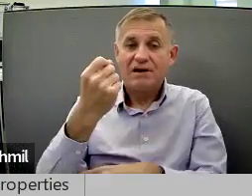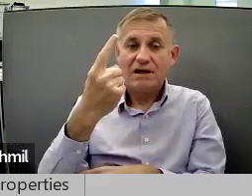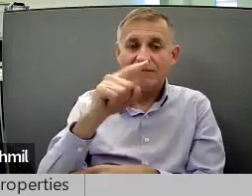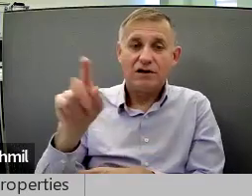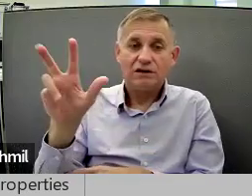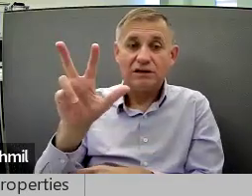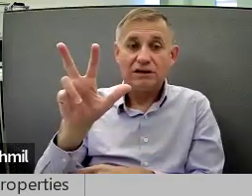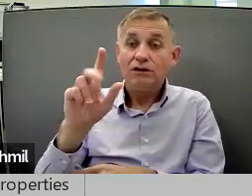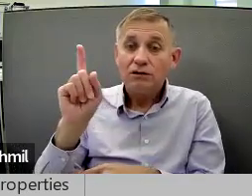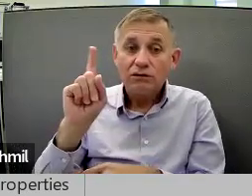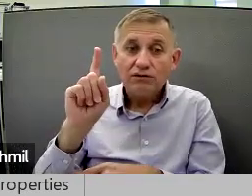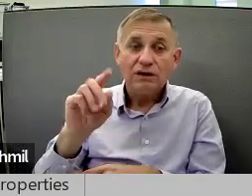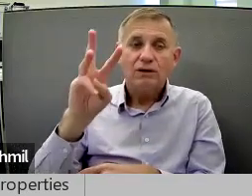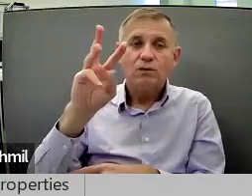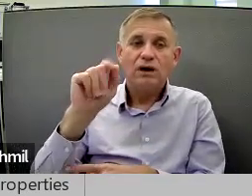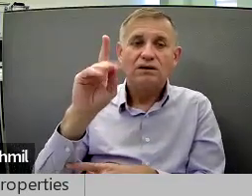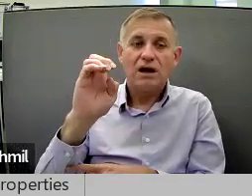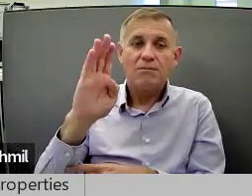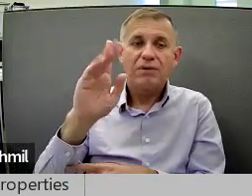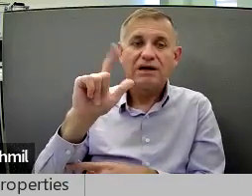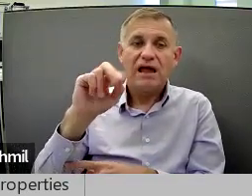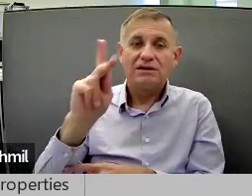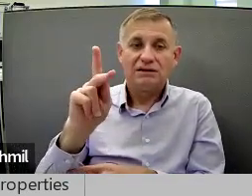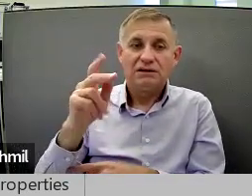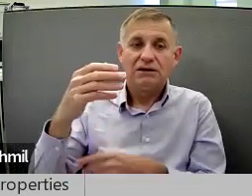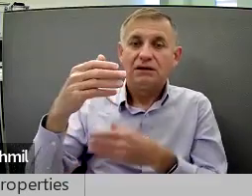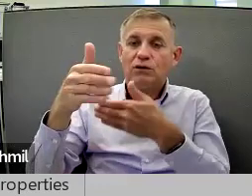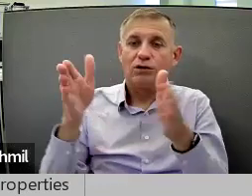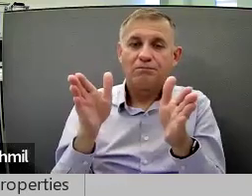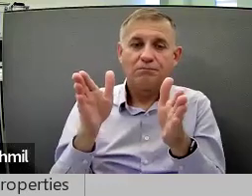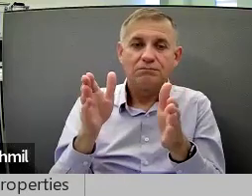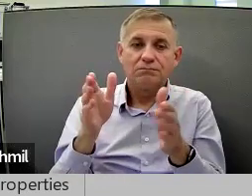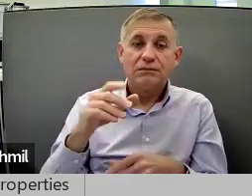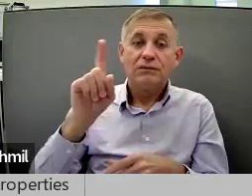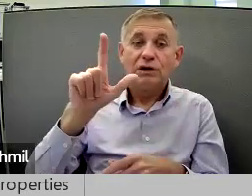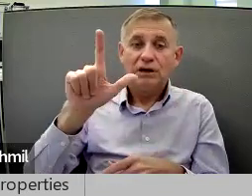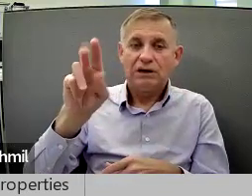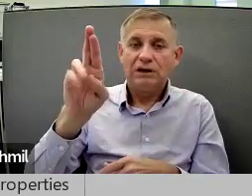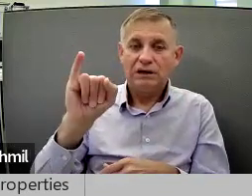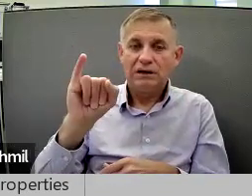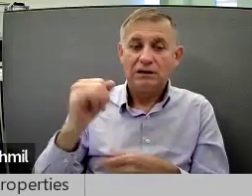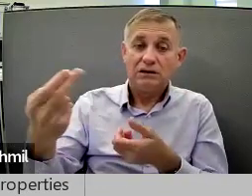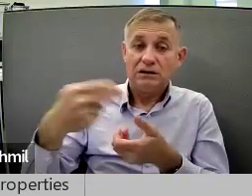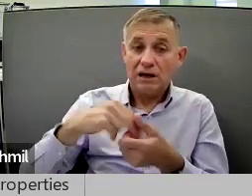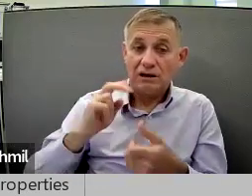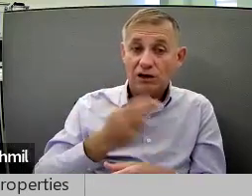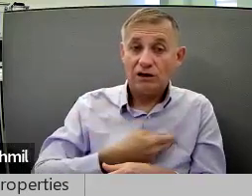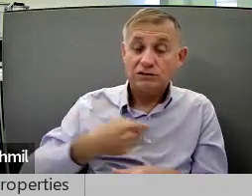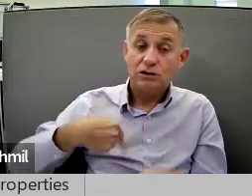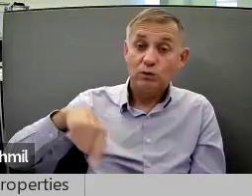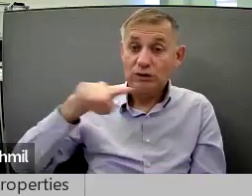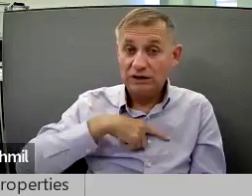from 1 to 3 p.m. At the Wade Blank Room, Liberty Resources.